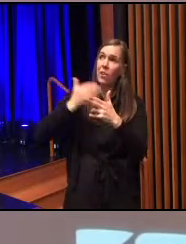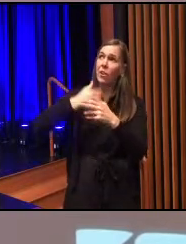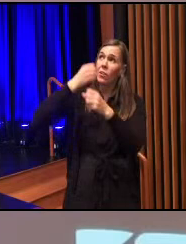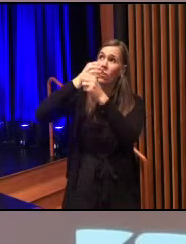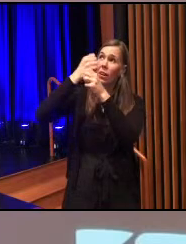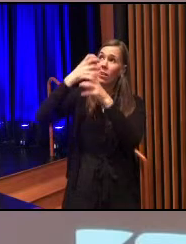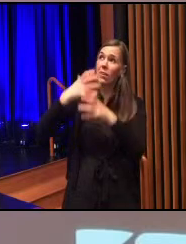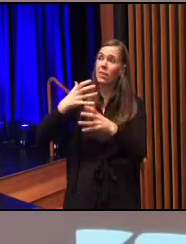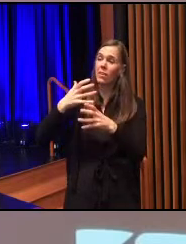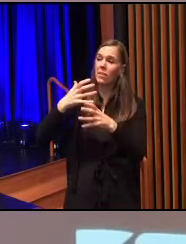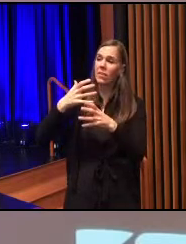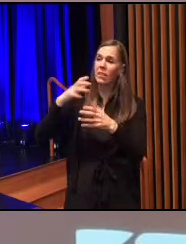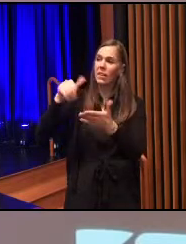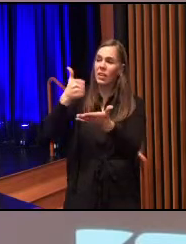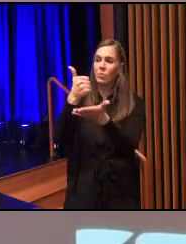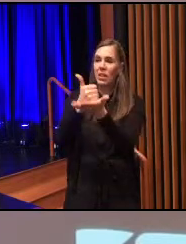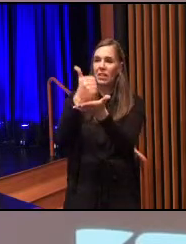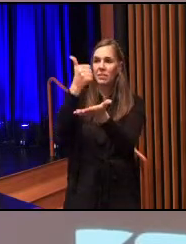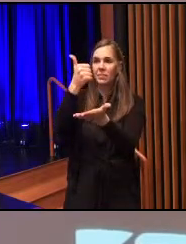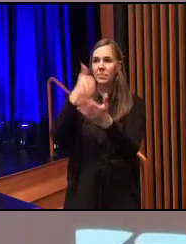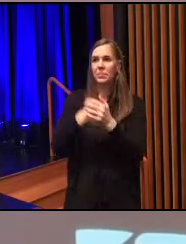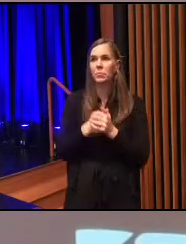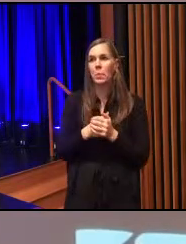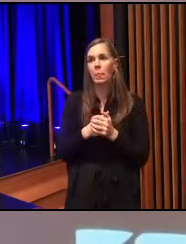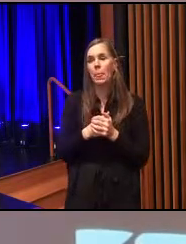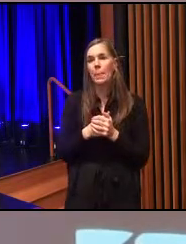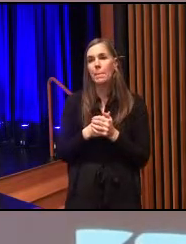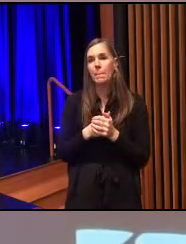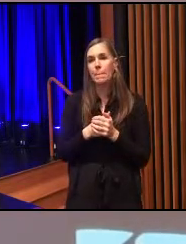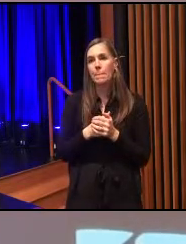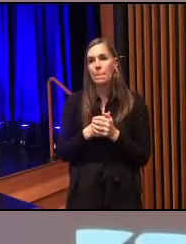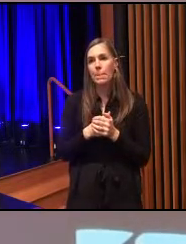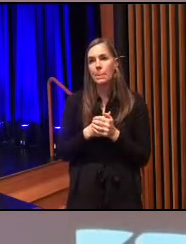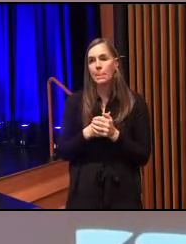creator. Amen and amen.